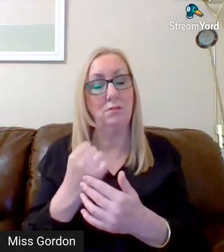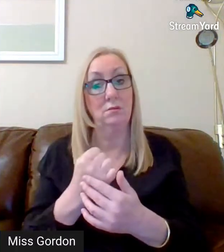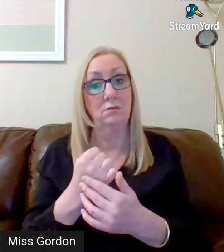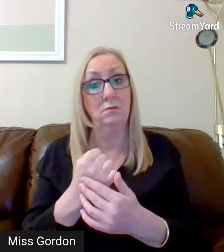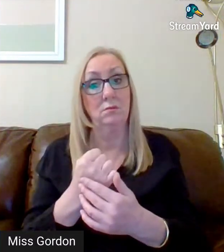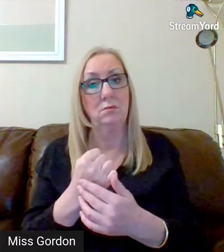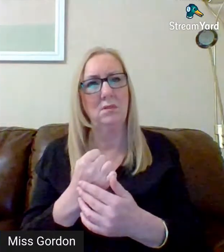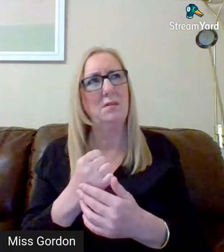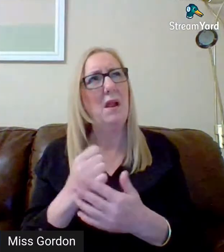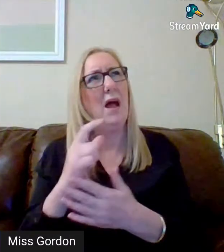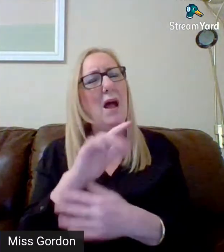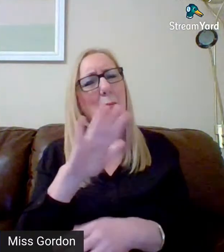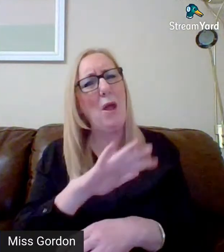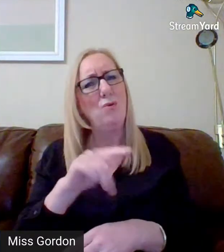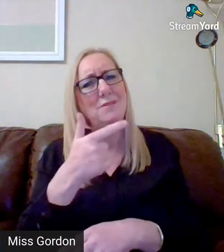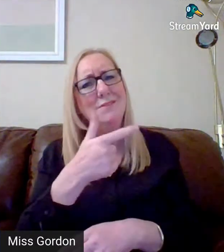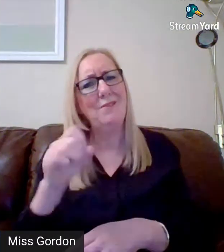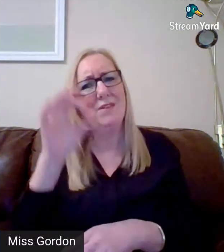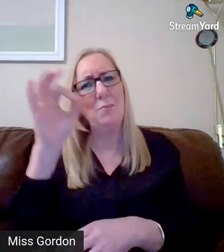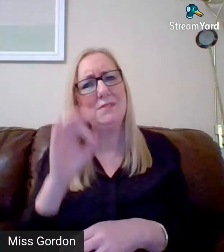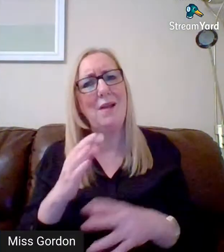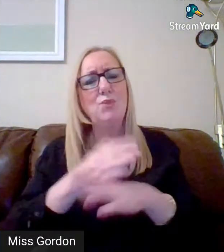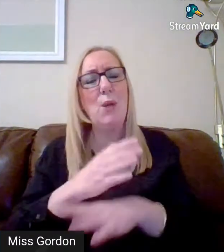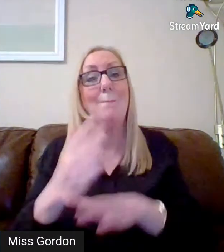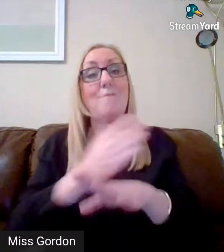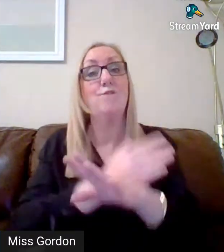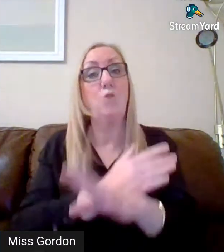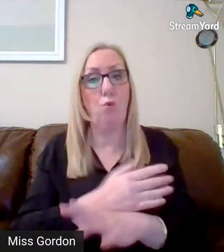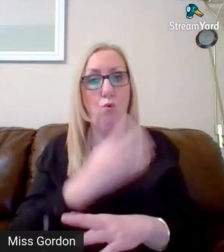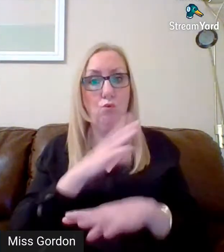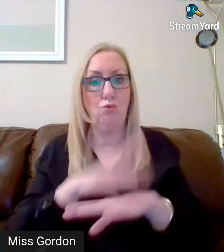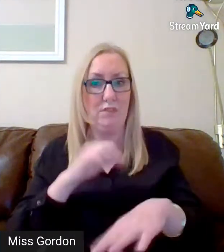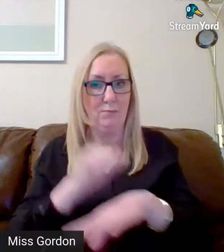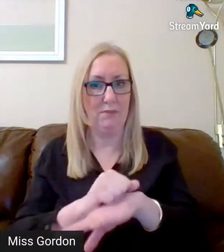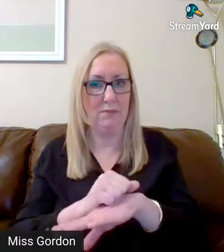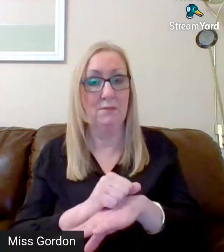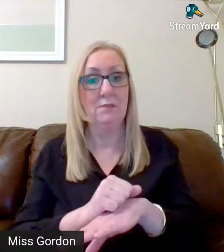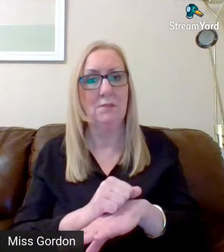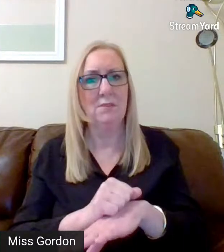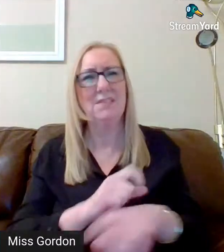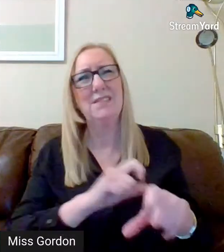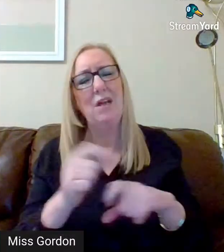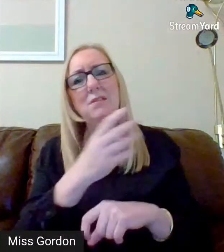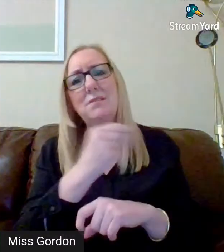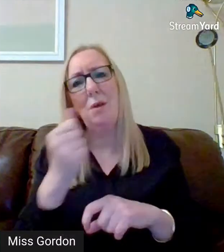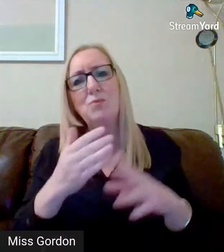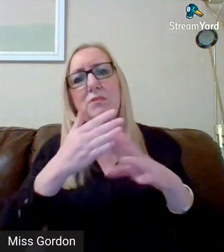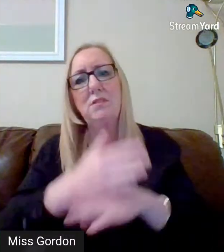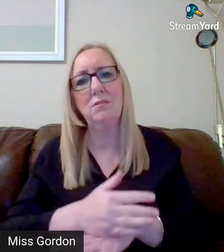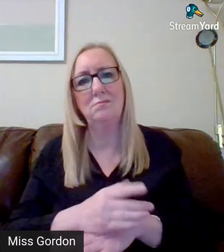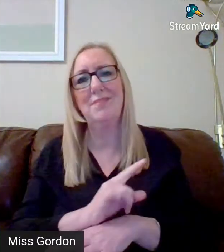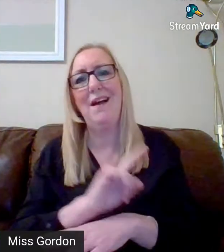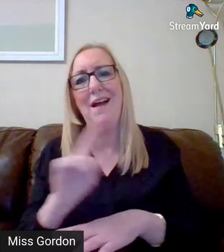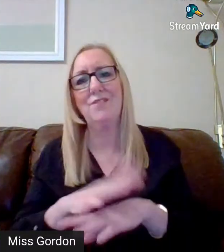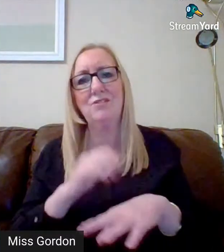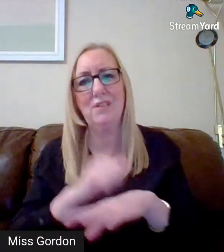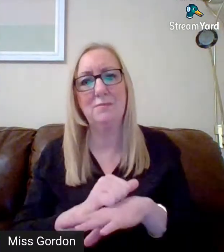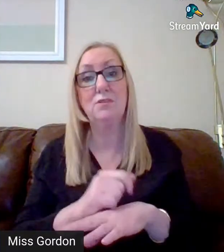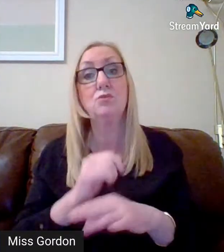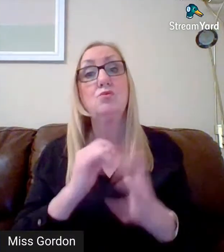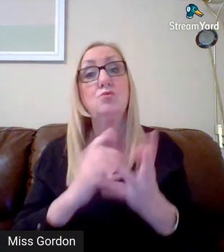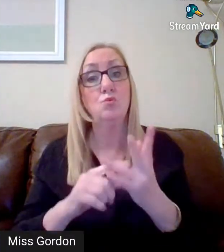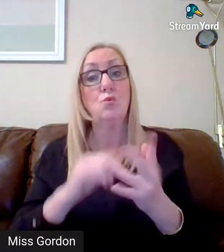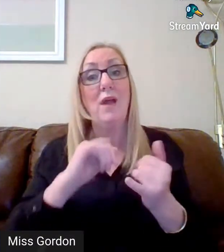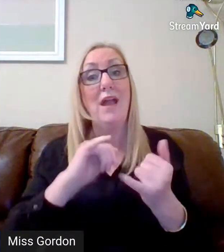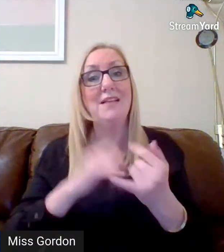% of them were done before Christmas. There was a number of them still to be done after Christmas. So they've been making phone calls to speak to young